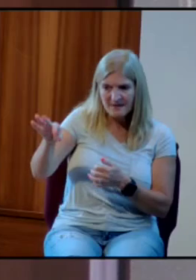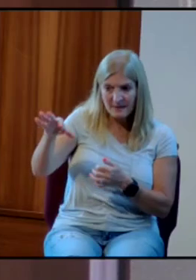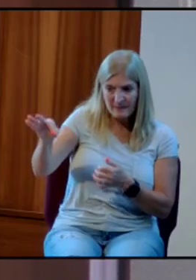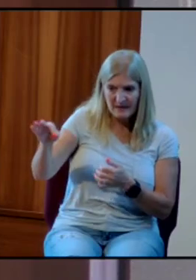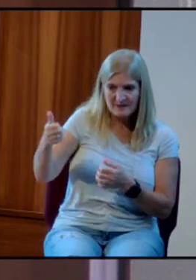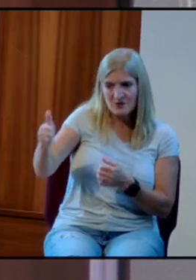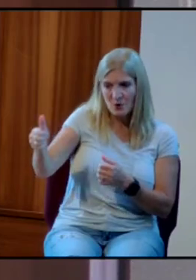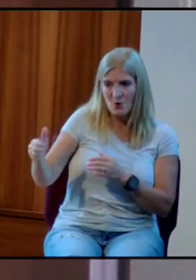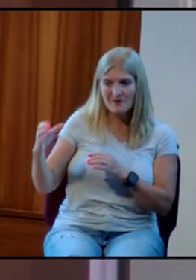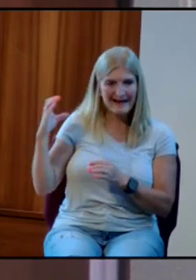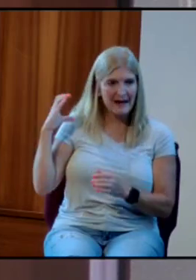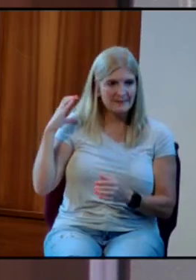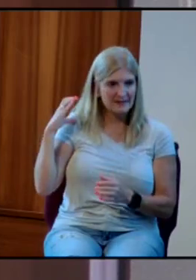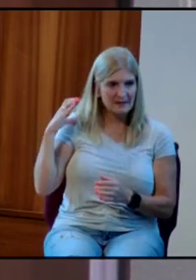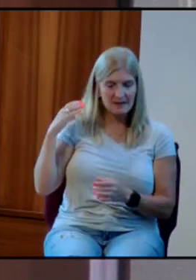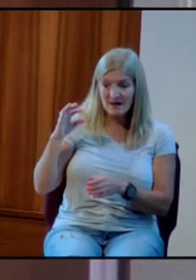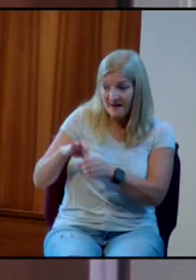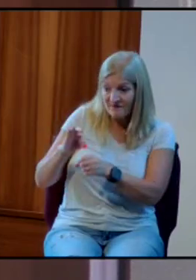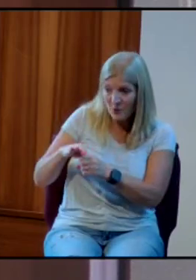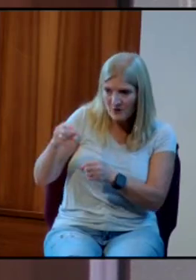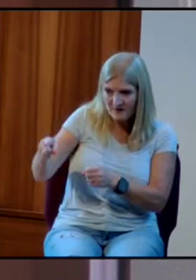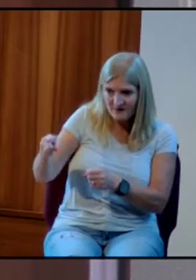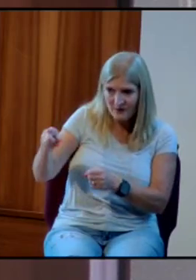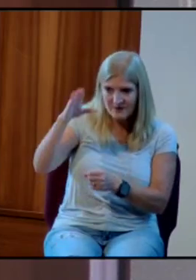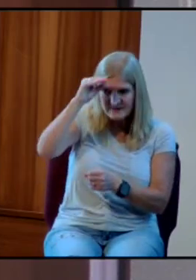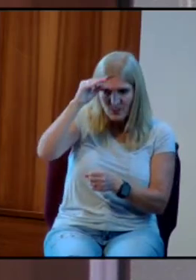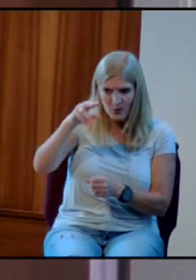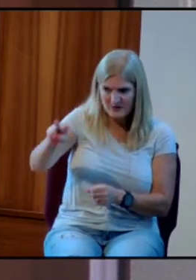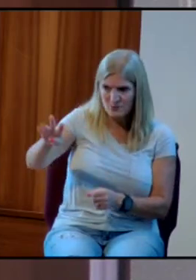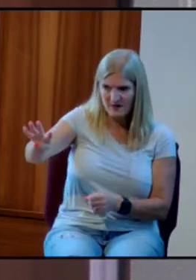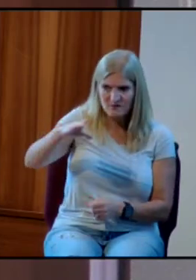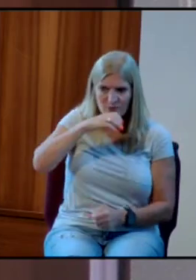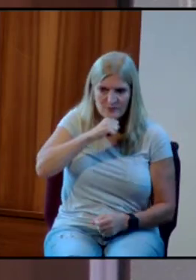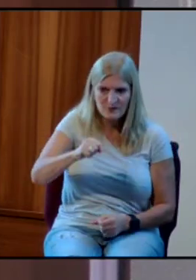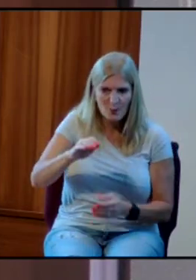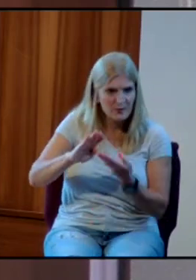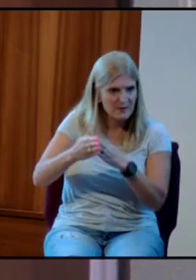captains and they voted him to be the captain of the L Company.